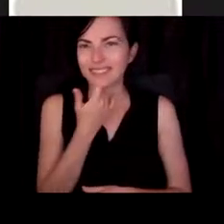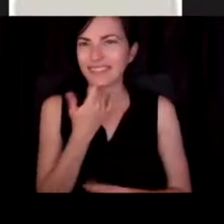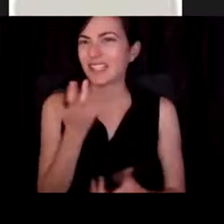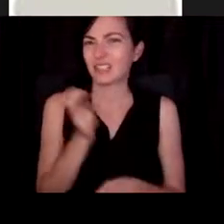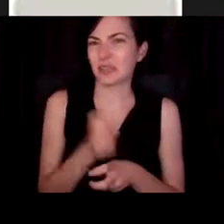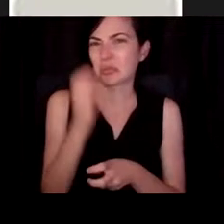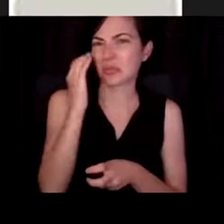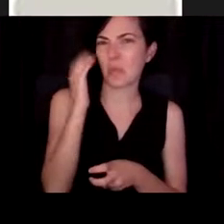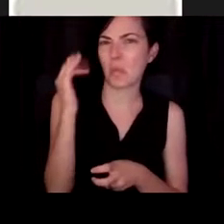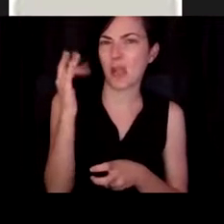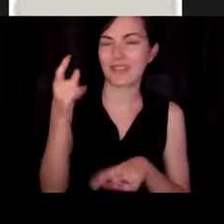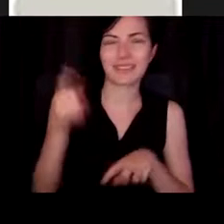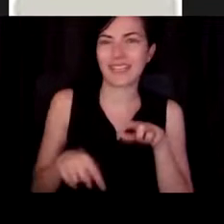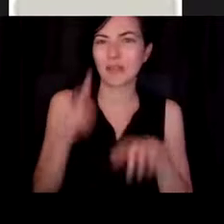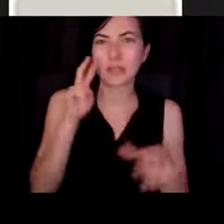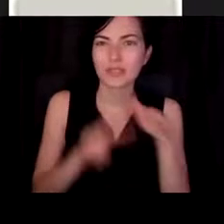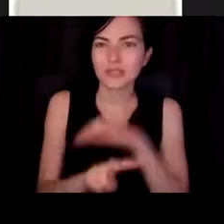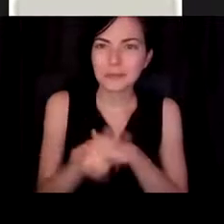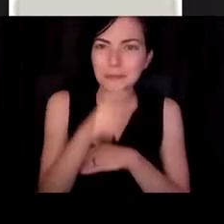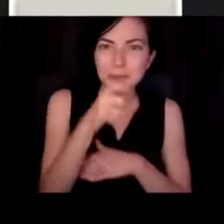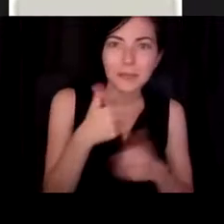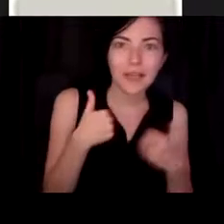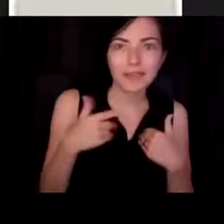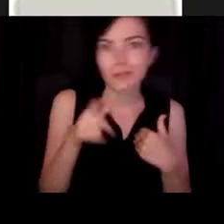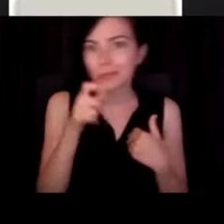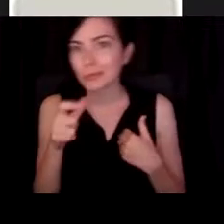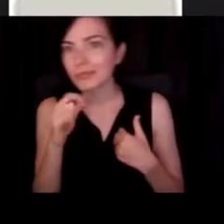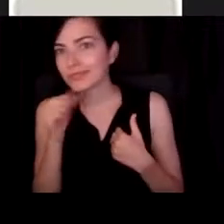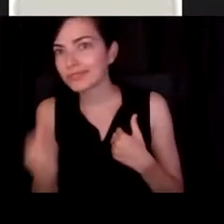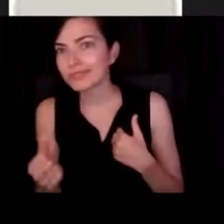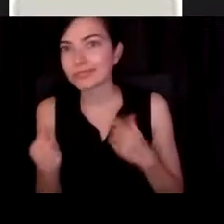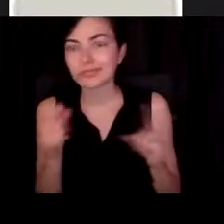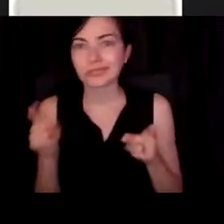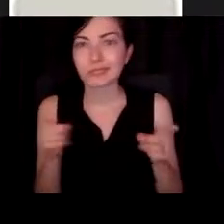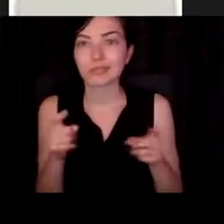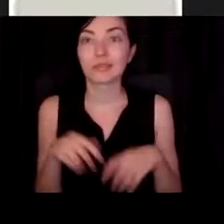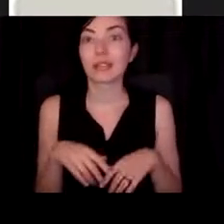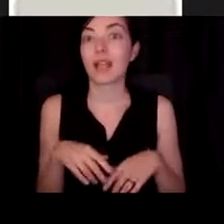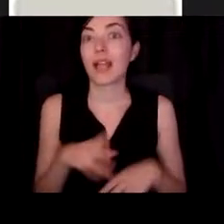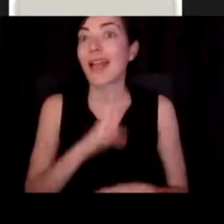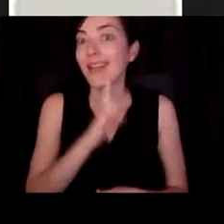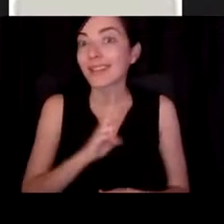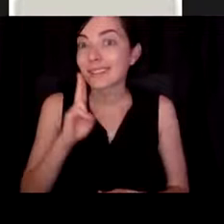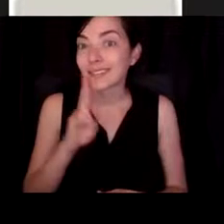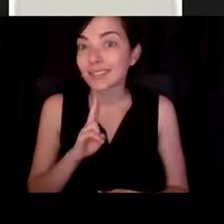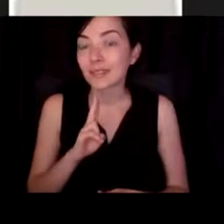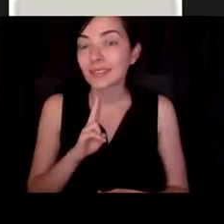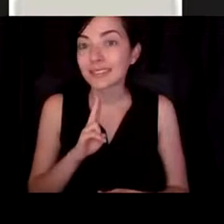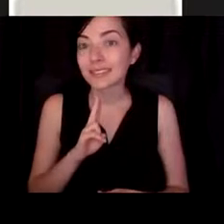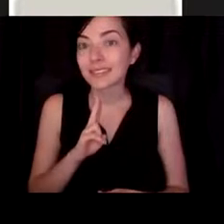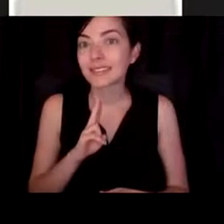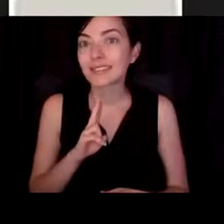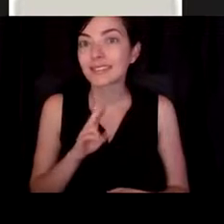And it's not predictive in the sense that there are, yeah, identical twins. Both have